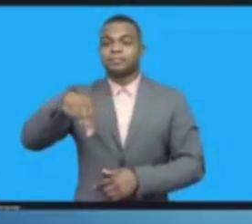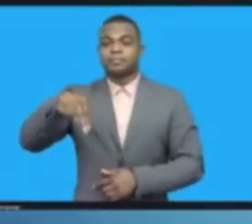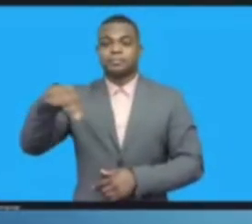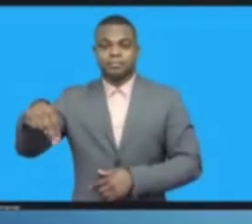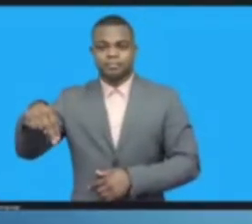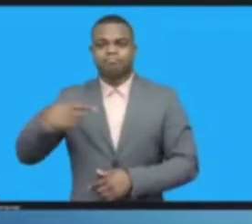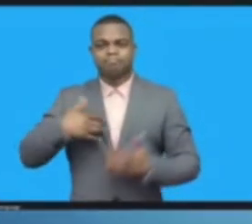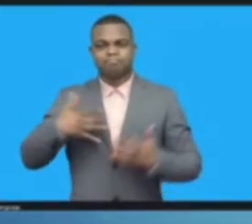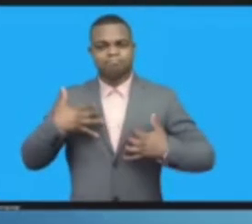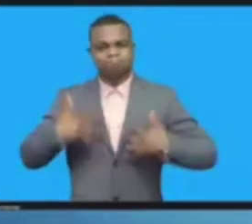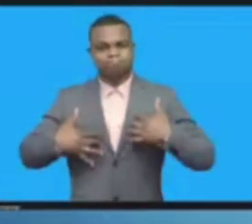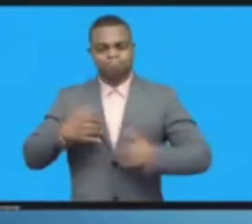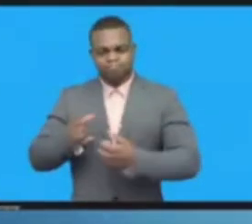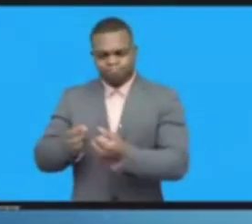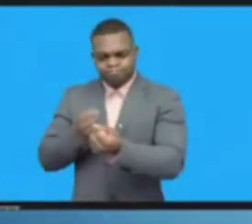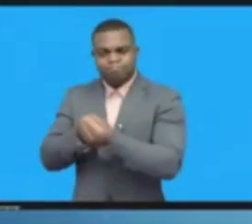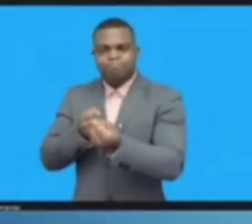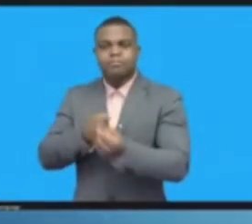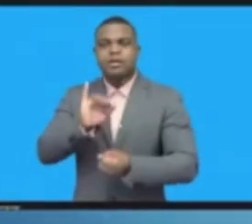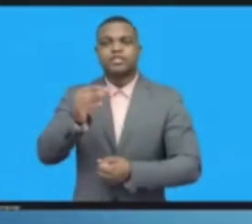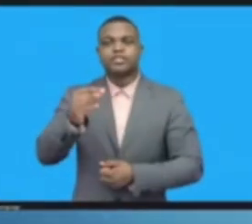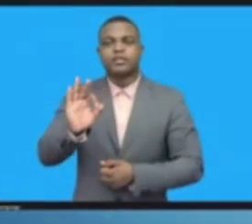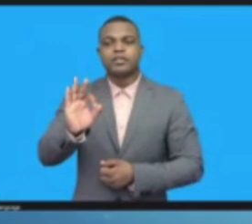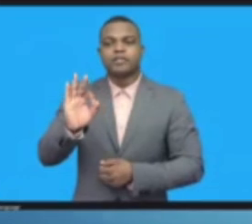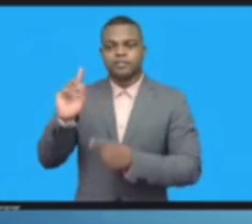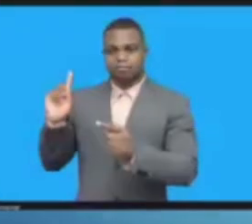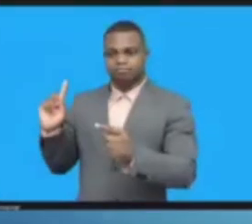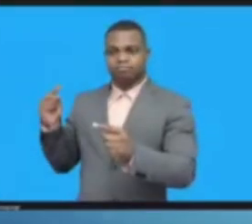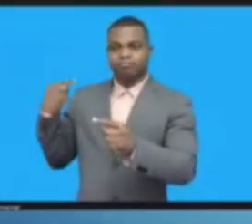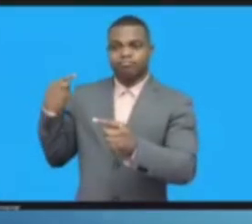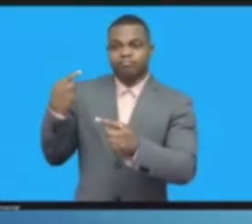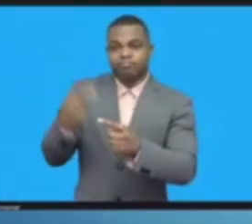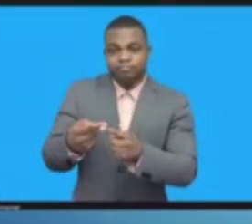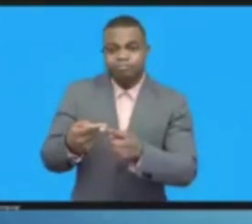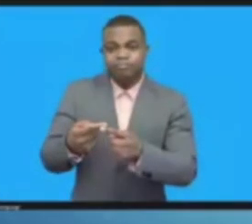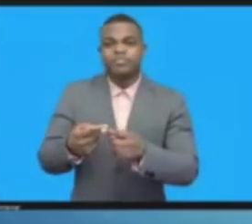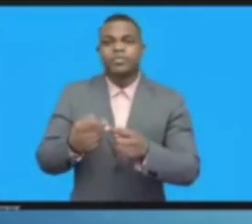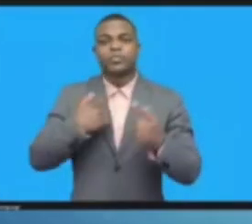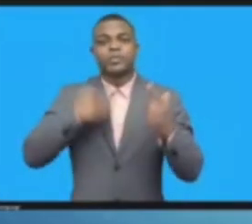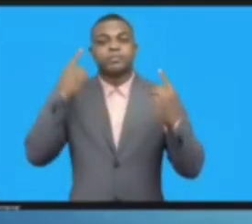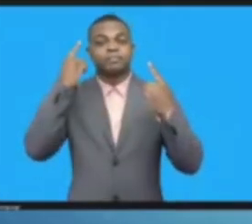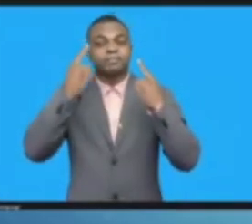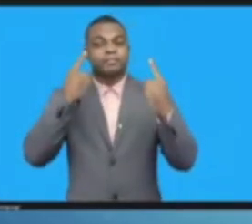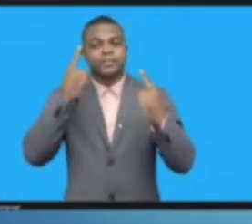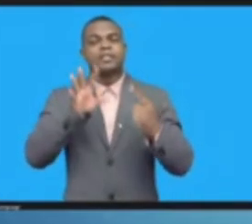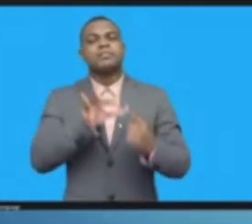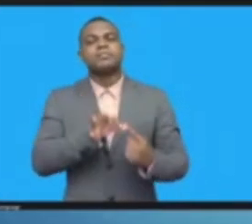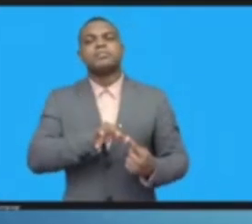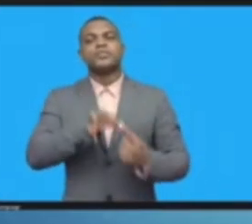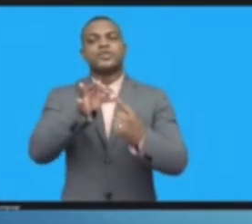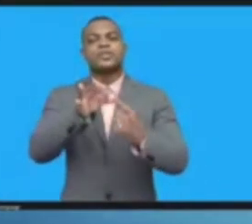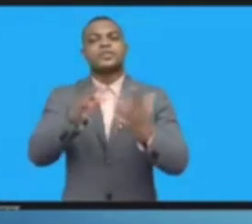coming to Africa and learn so much about all the things that are happening here, helps me and benefits me and my organization.